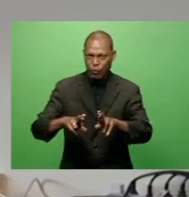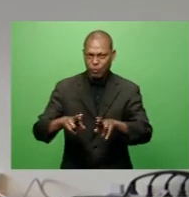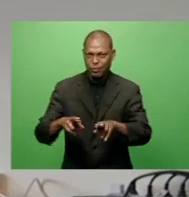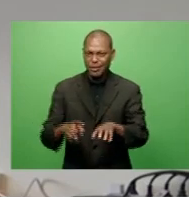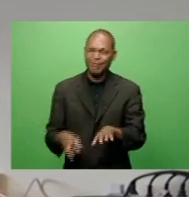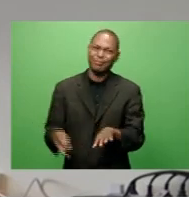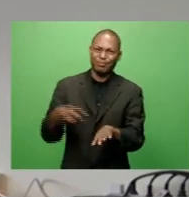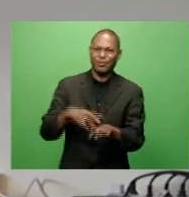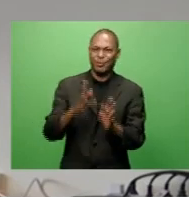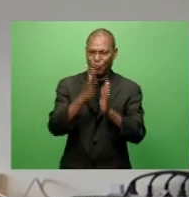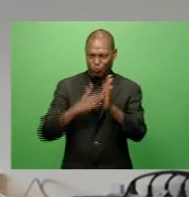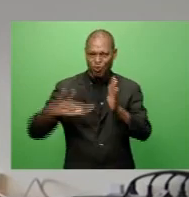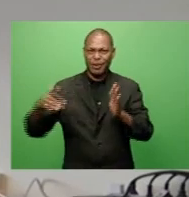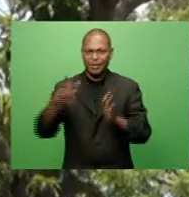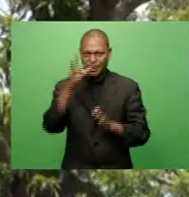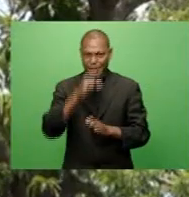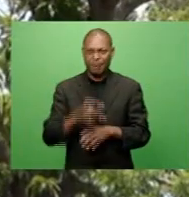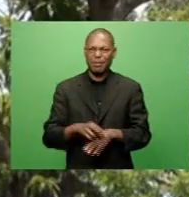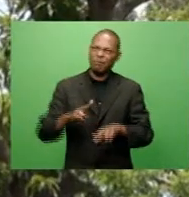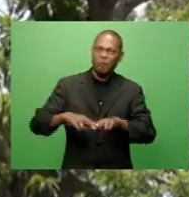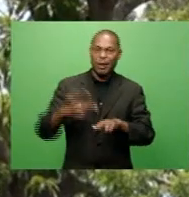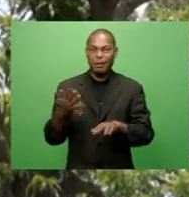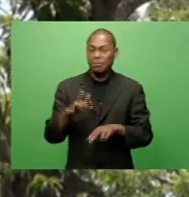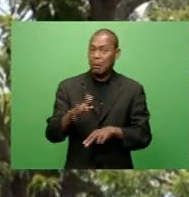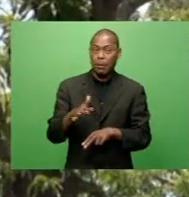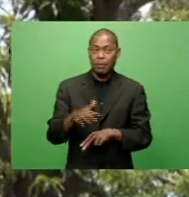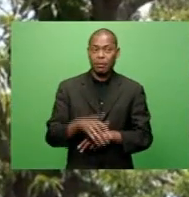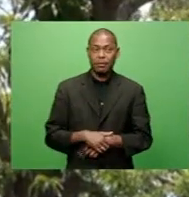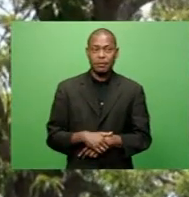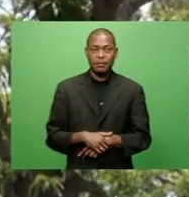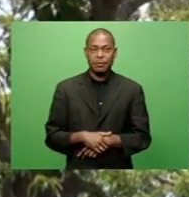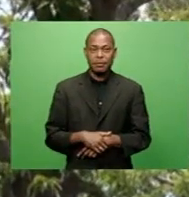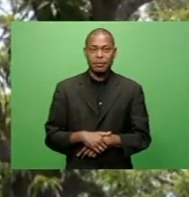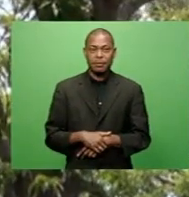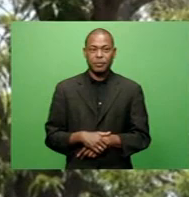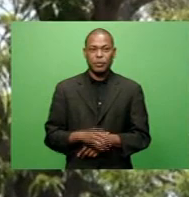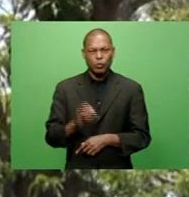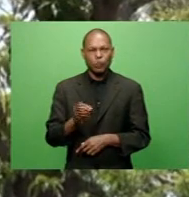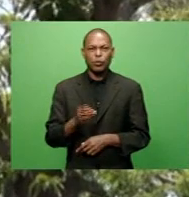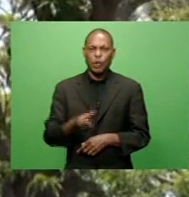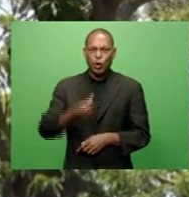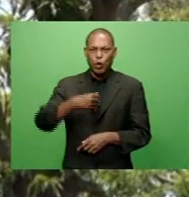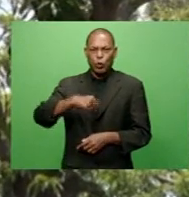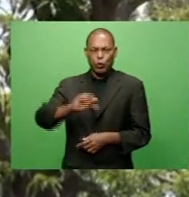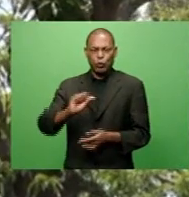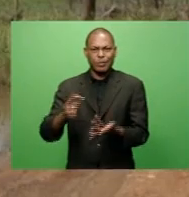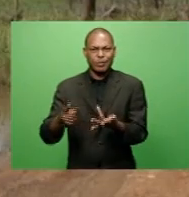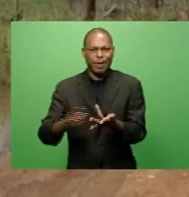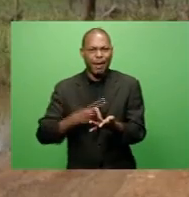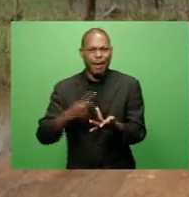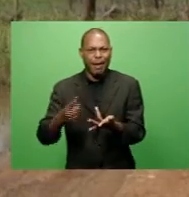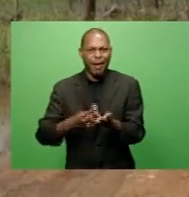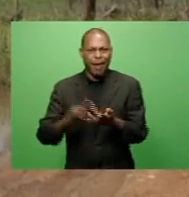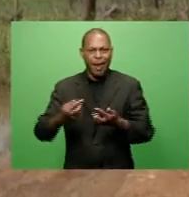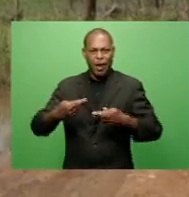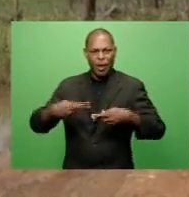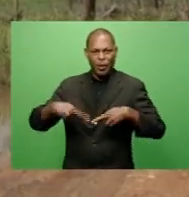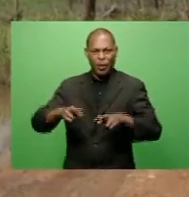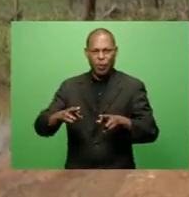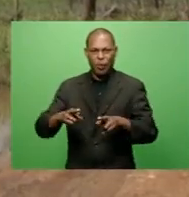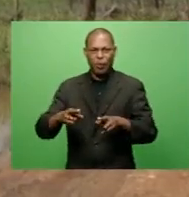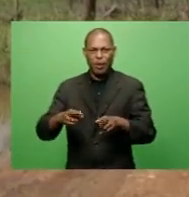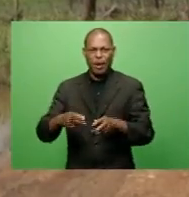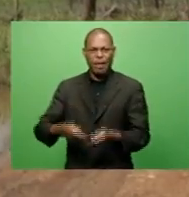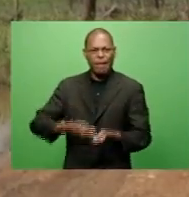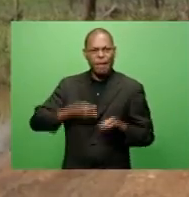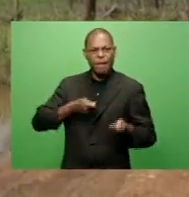road by Friday now. Motorists are now using the Tambia Nanduri Coastal Road, a feeder road that has